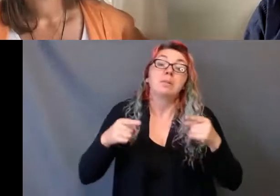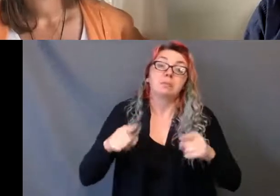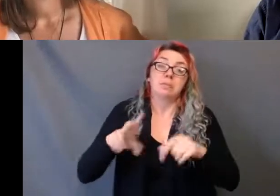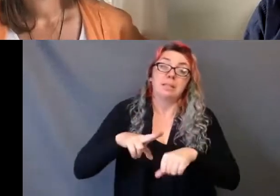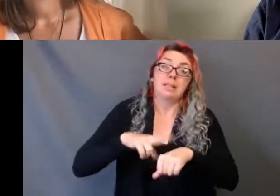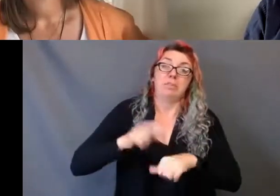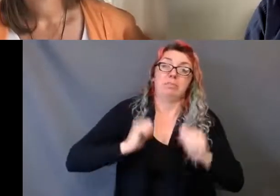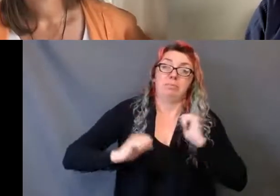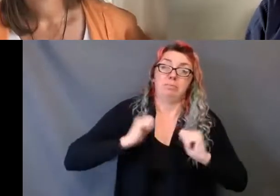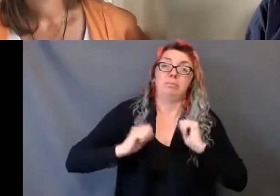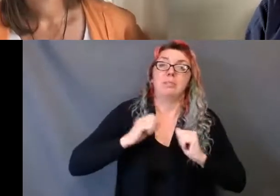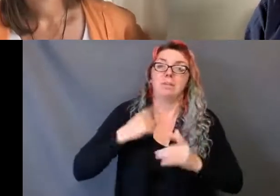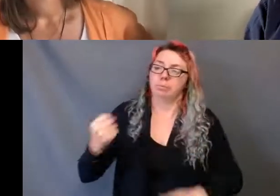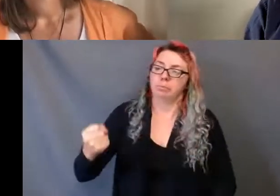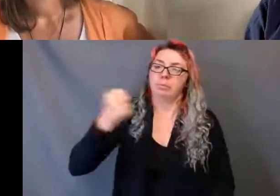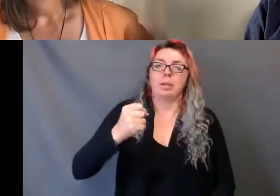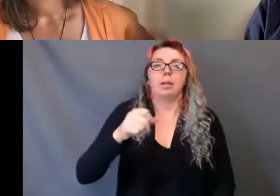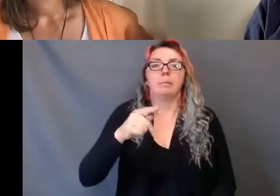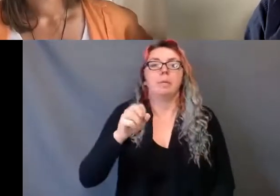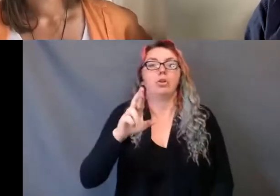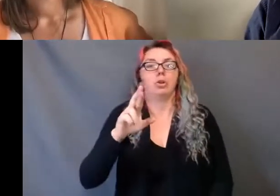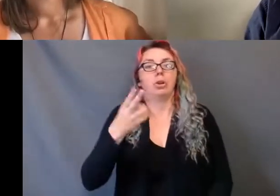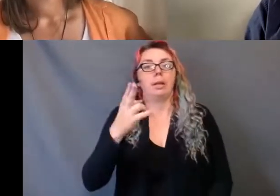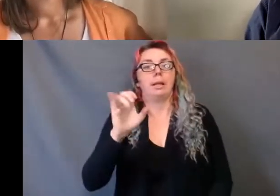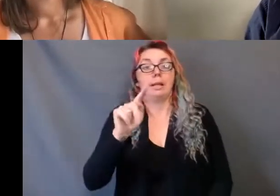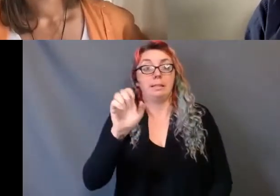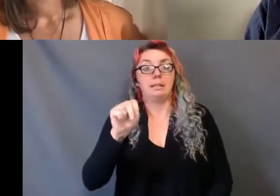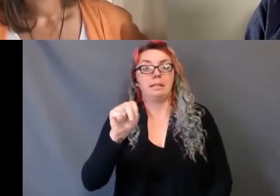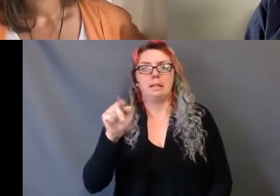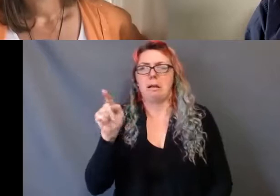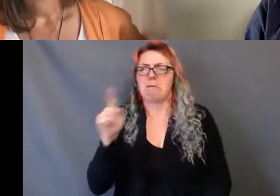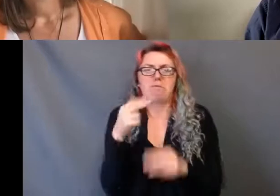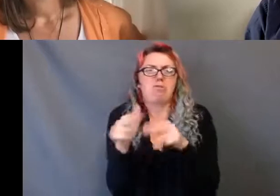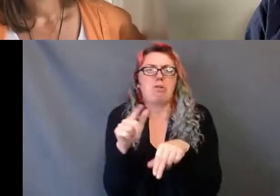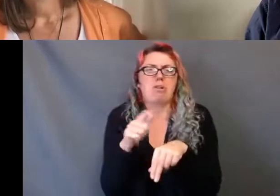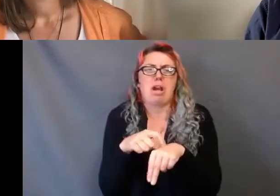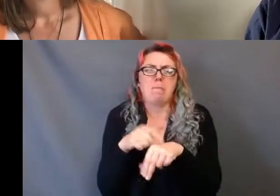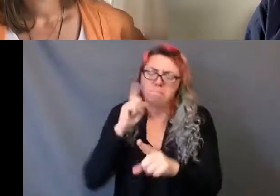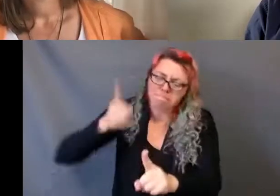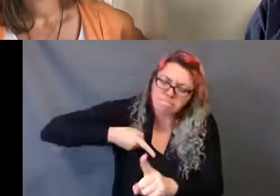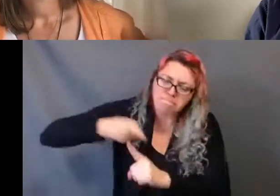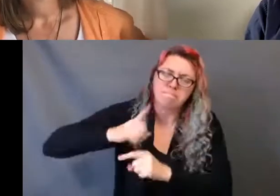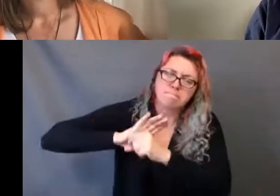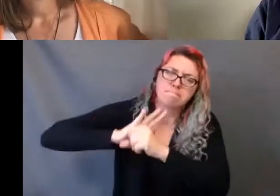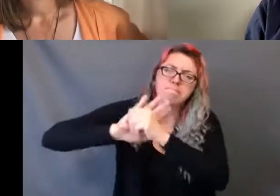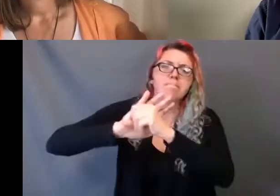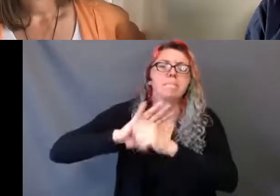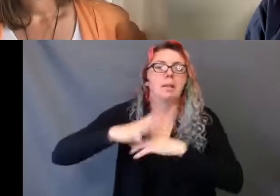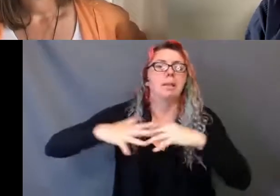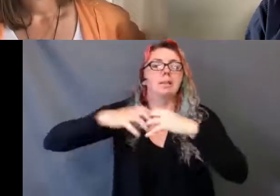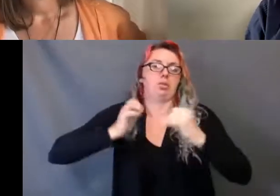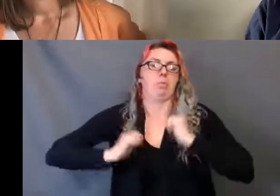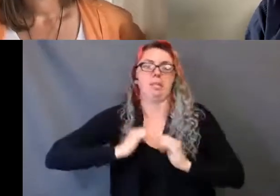36 years before. It is without a doubt his decision to make Indigenous work a priority that led to the creation of the